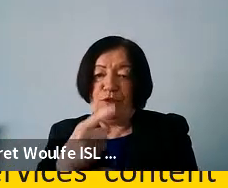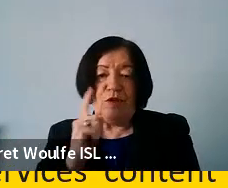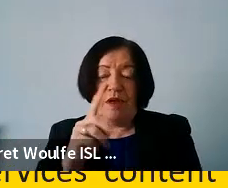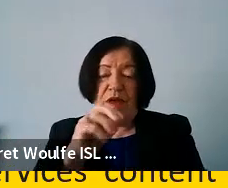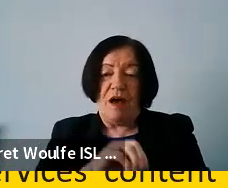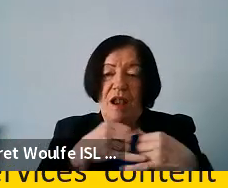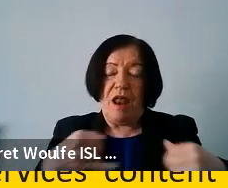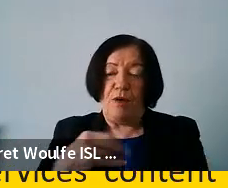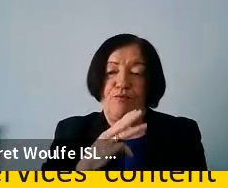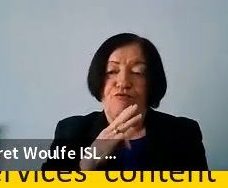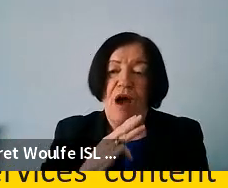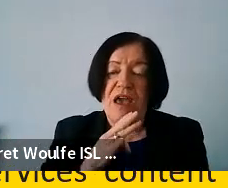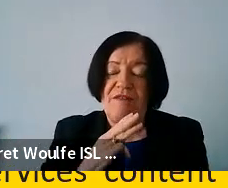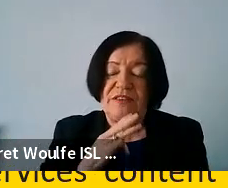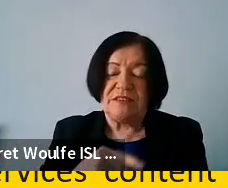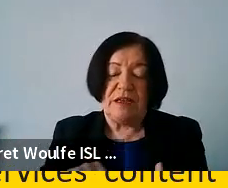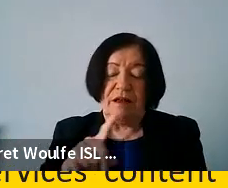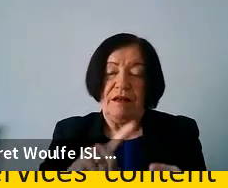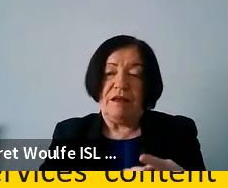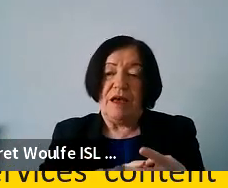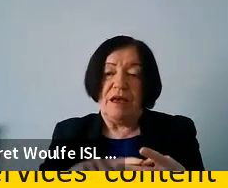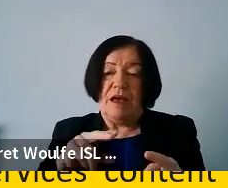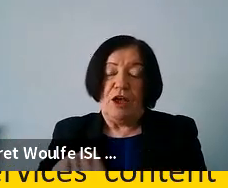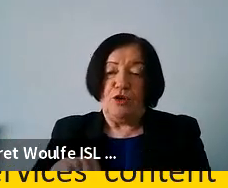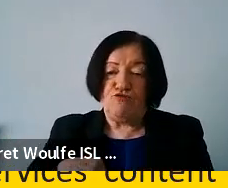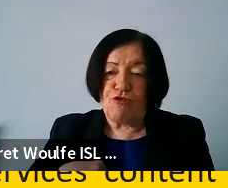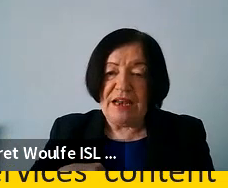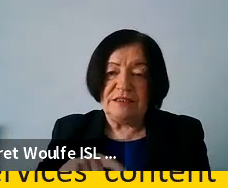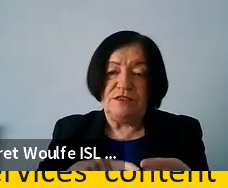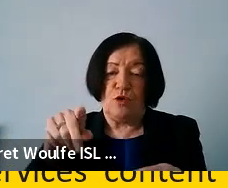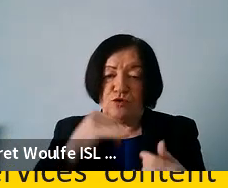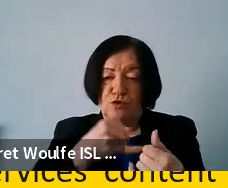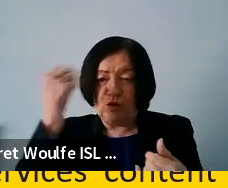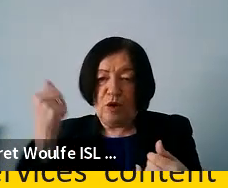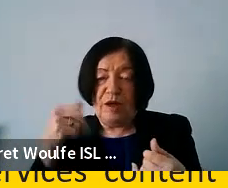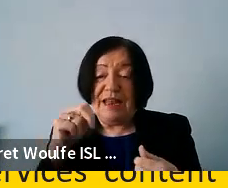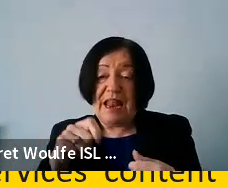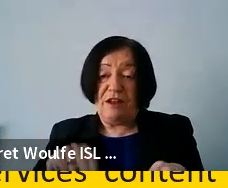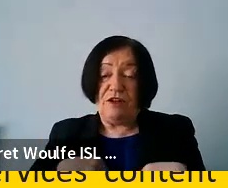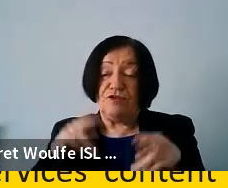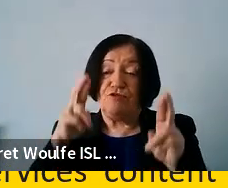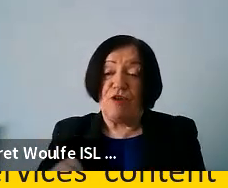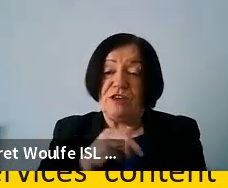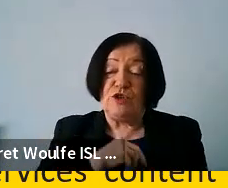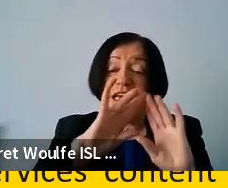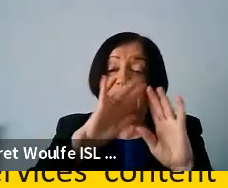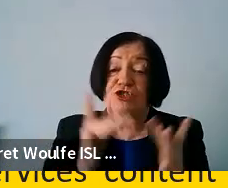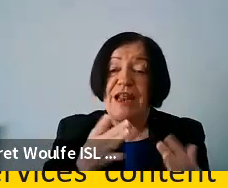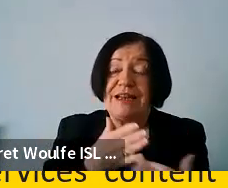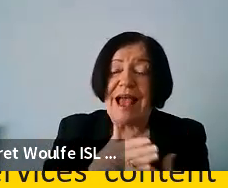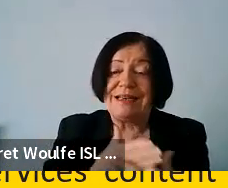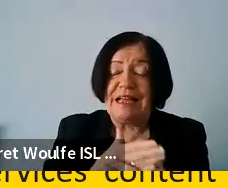online privacy, net neutrality. For those who don't know what this is, it's the right to the internet access